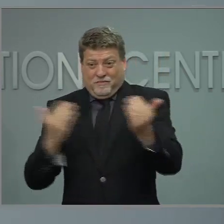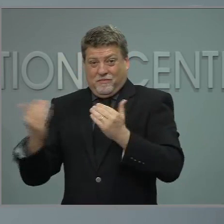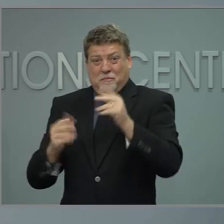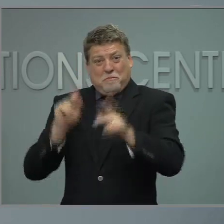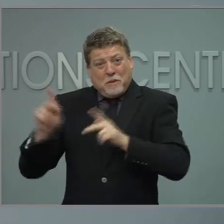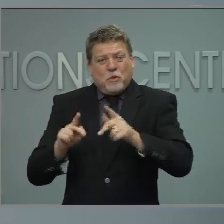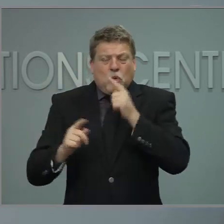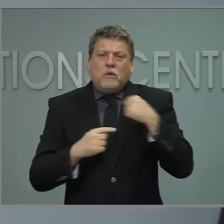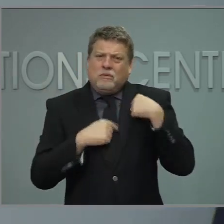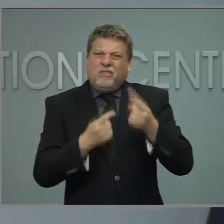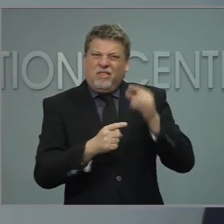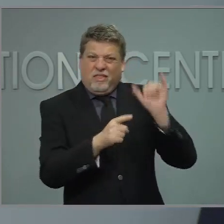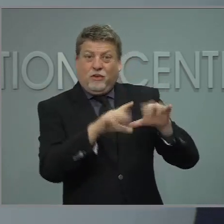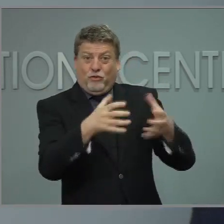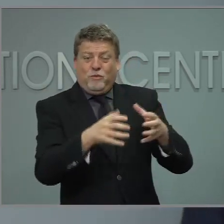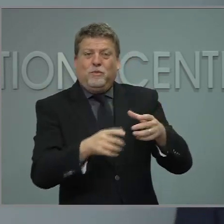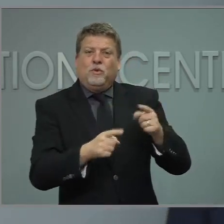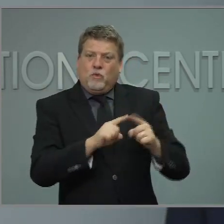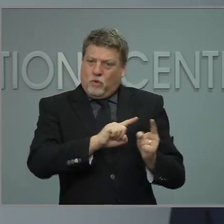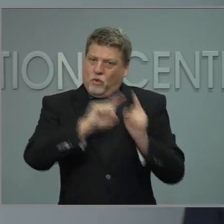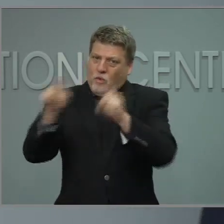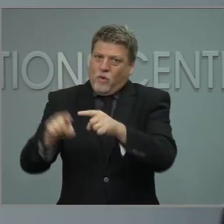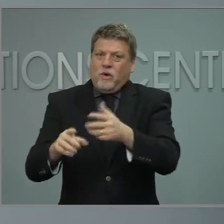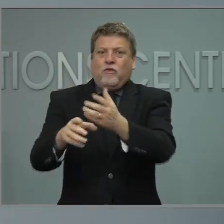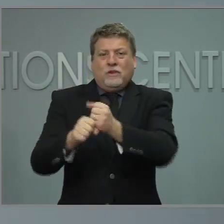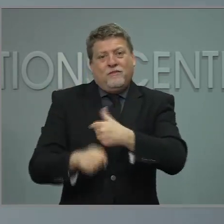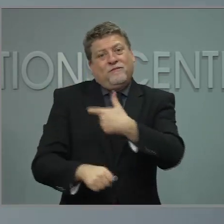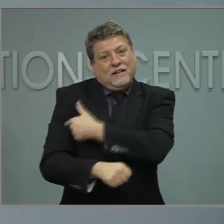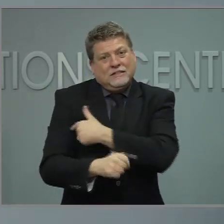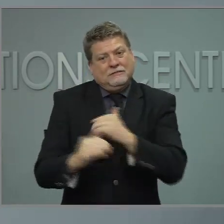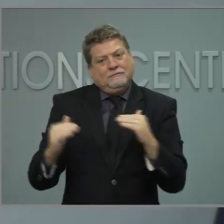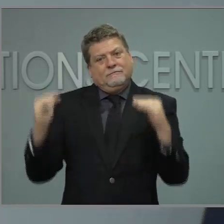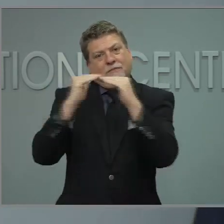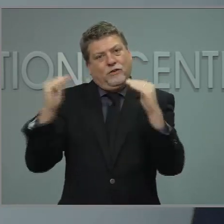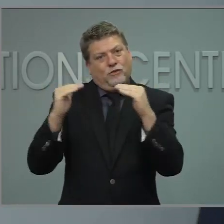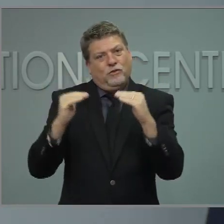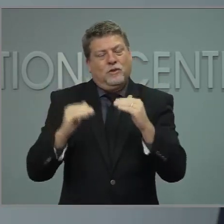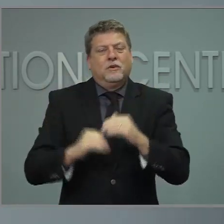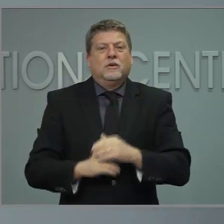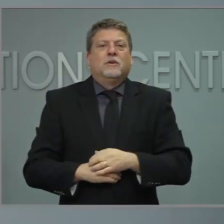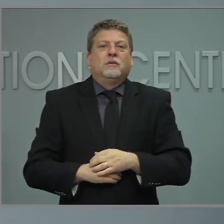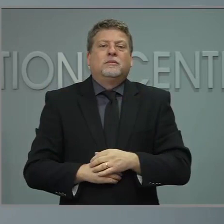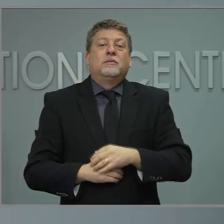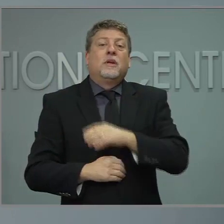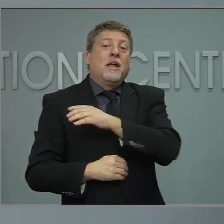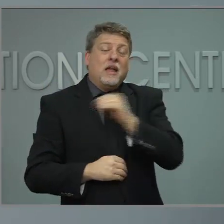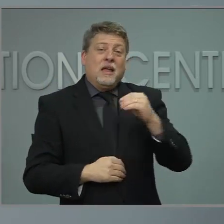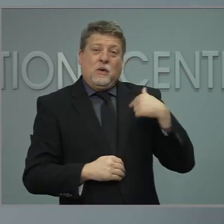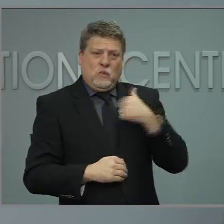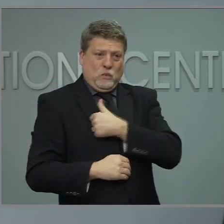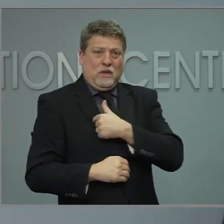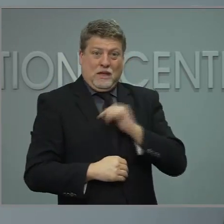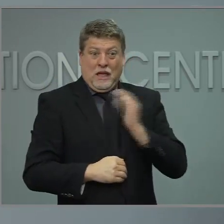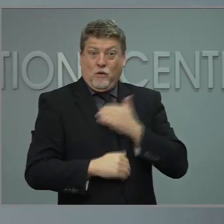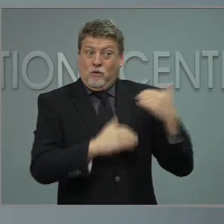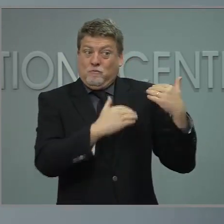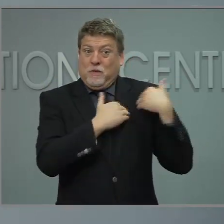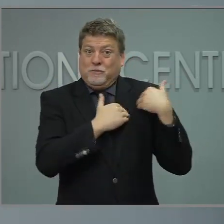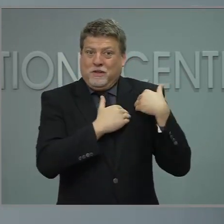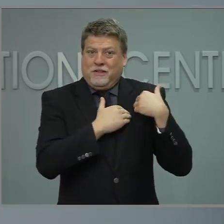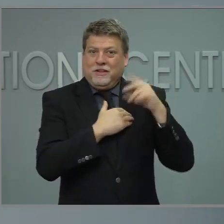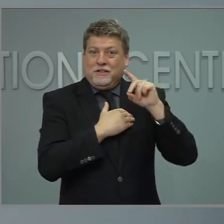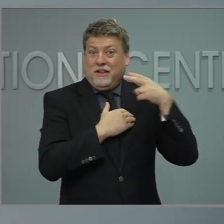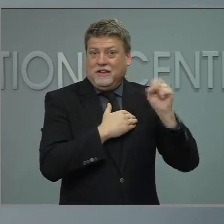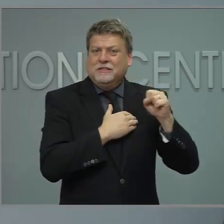also will work with our department, the Department of Health and Human Services, to ensure that the communities have the vaccine supply, outreach, and